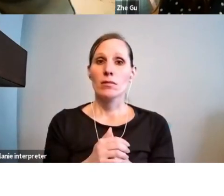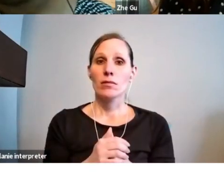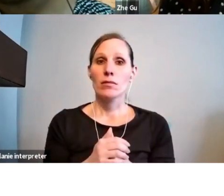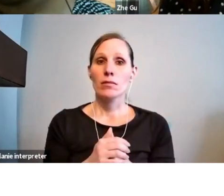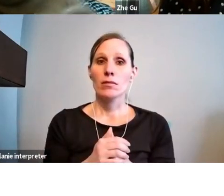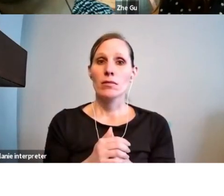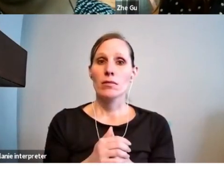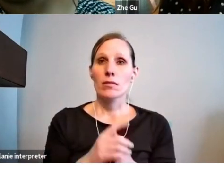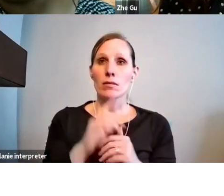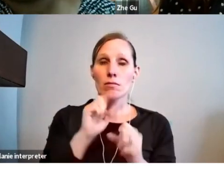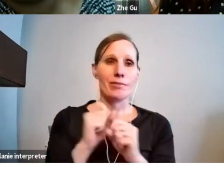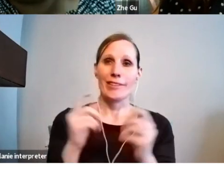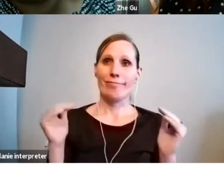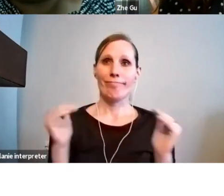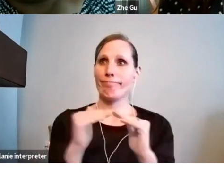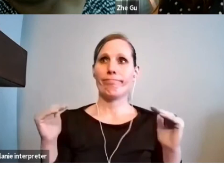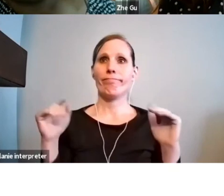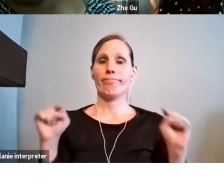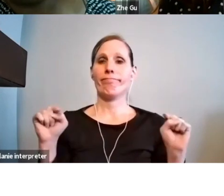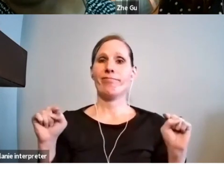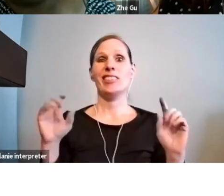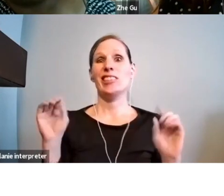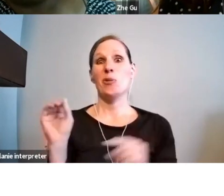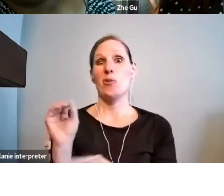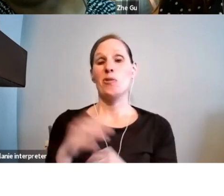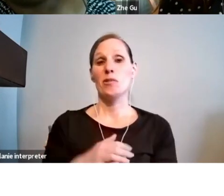subtract one from the other, come to zero.